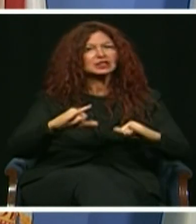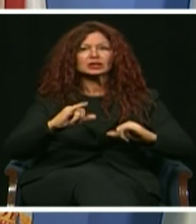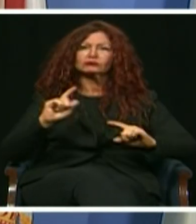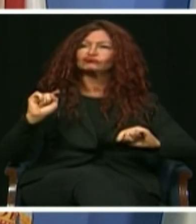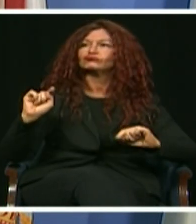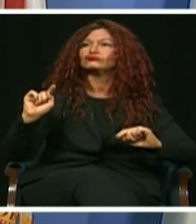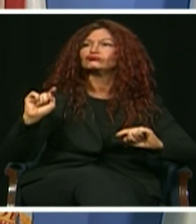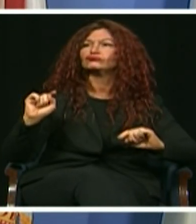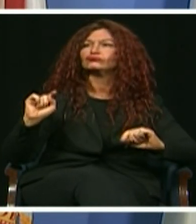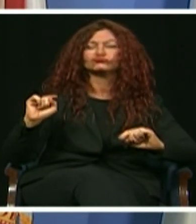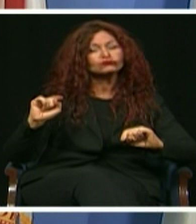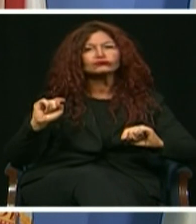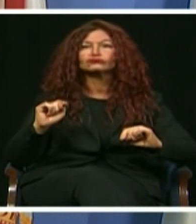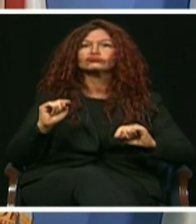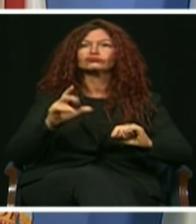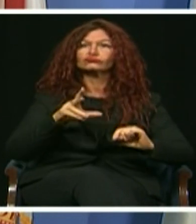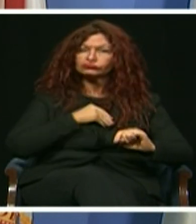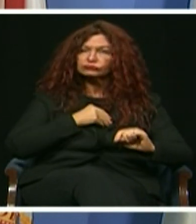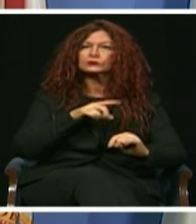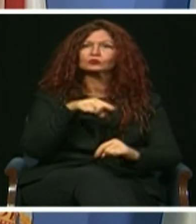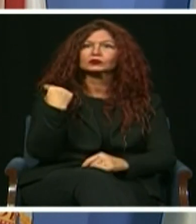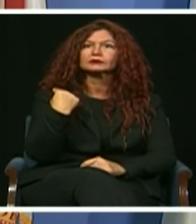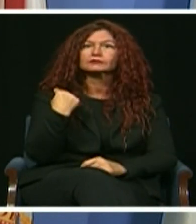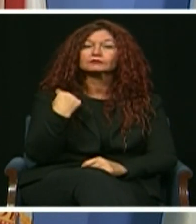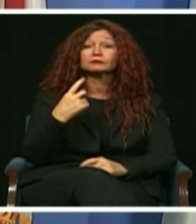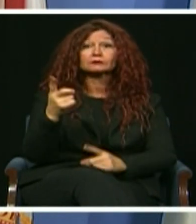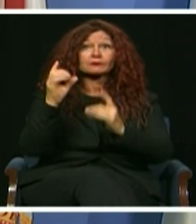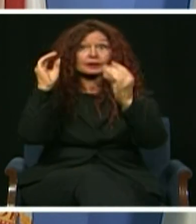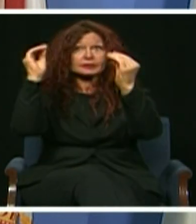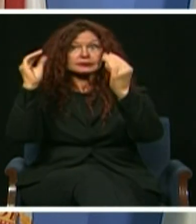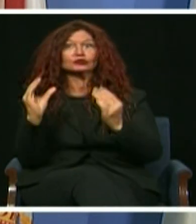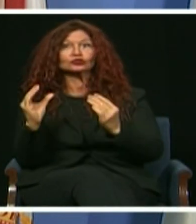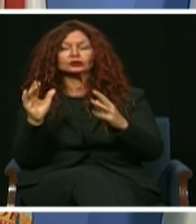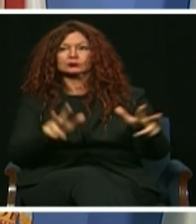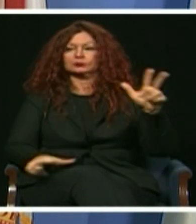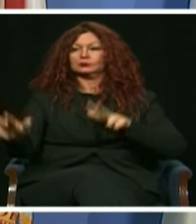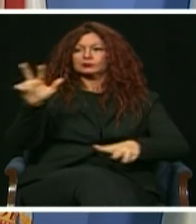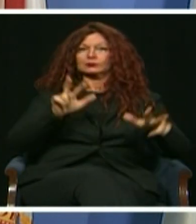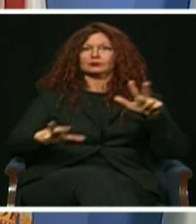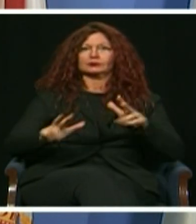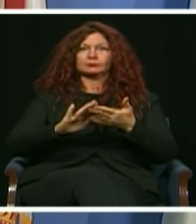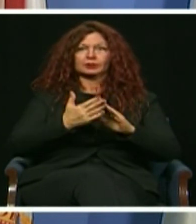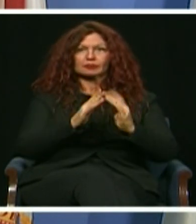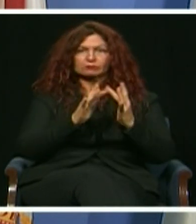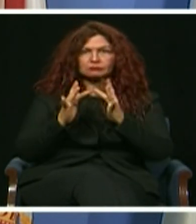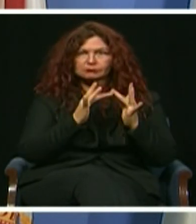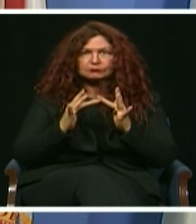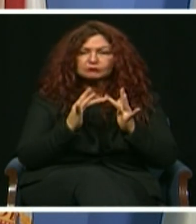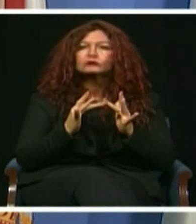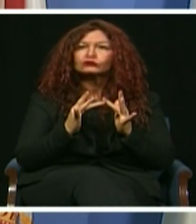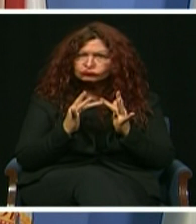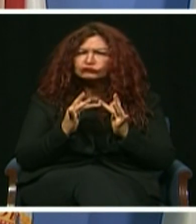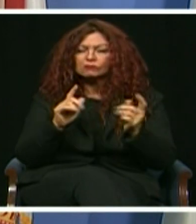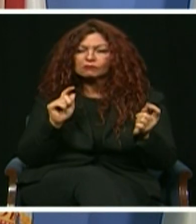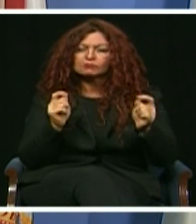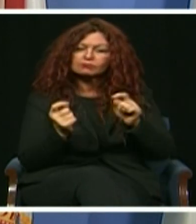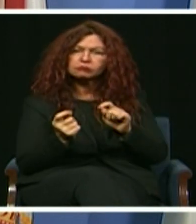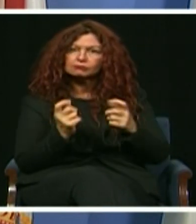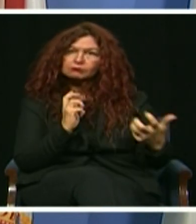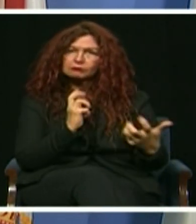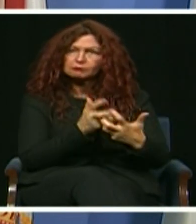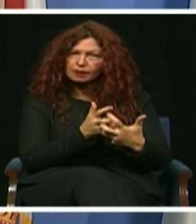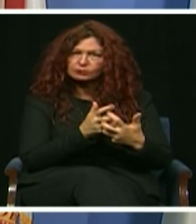teachers adopted and learned new skills to continue educating our children and youth. Essential workers, including county